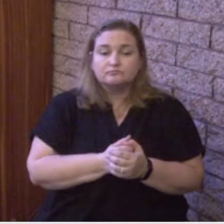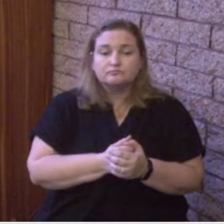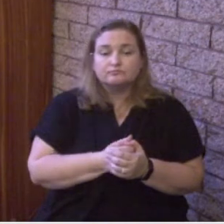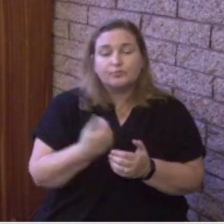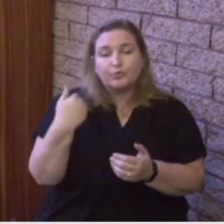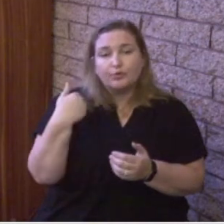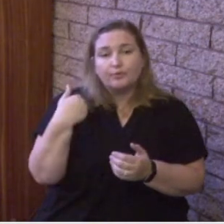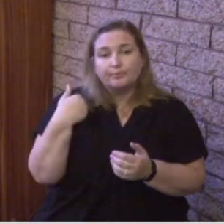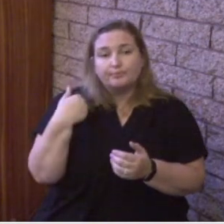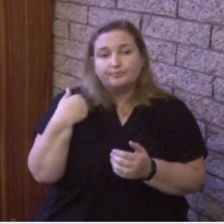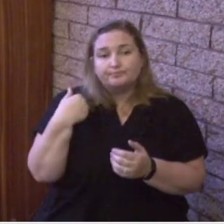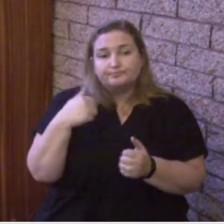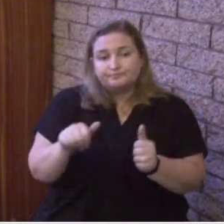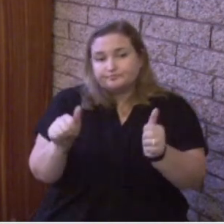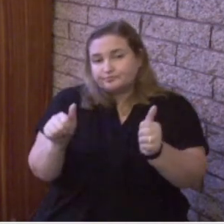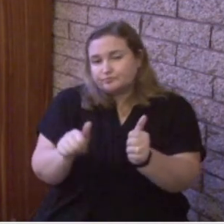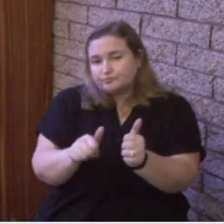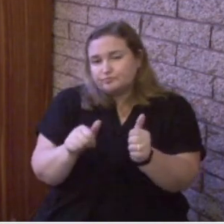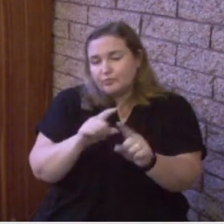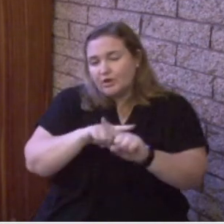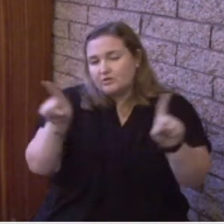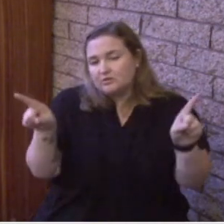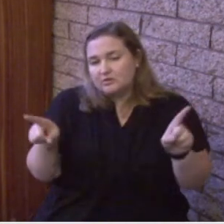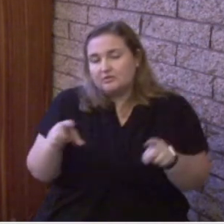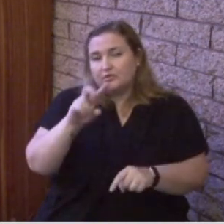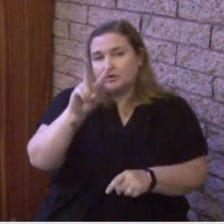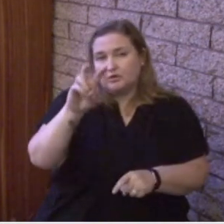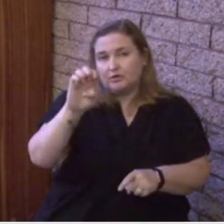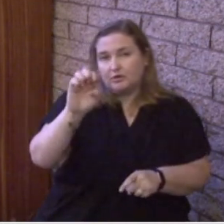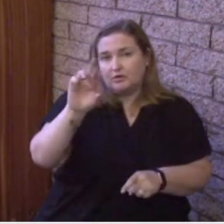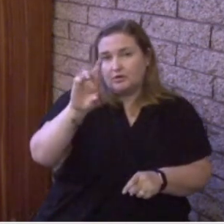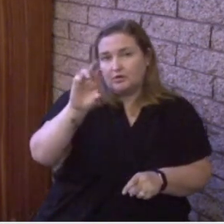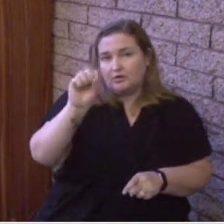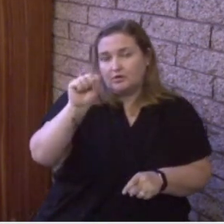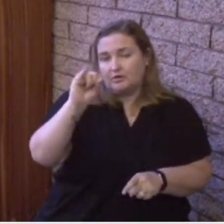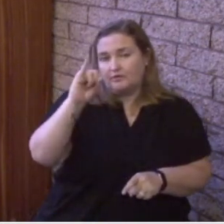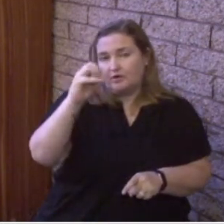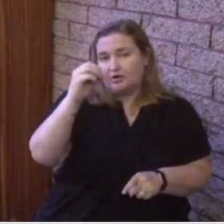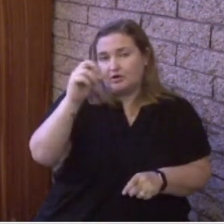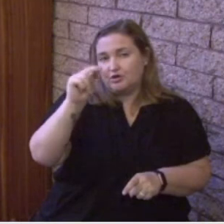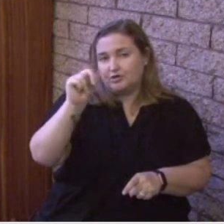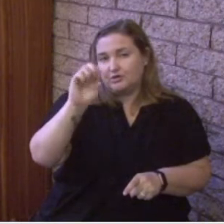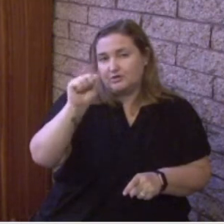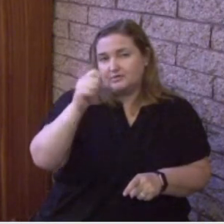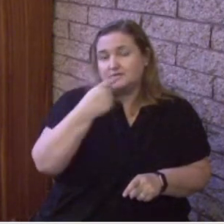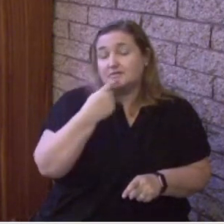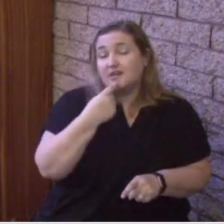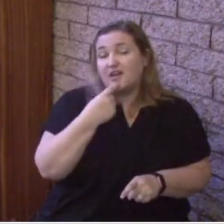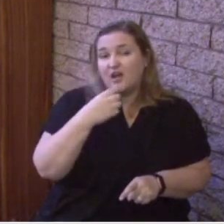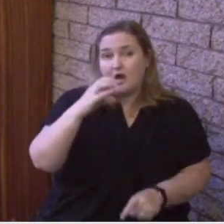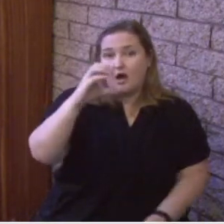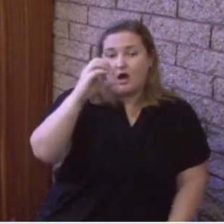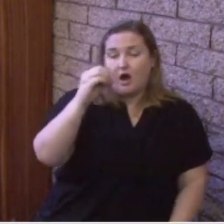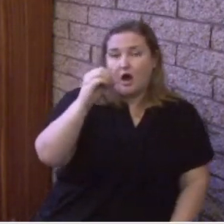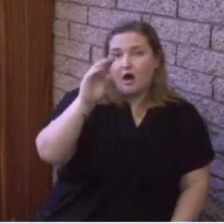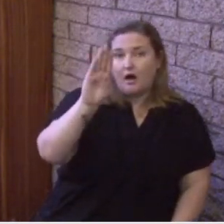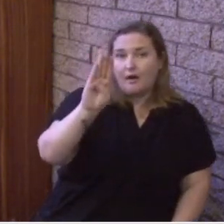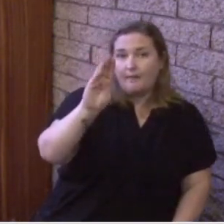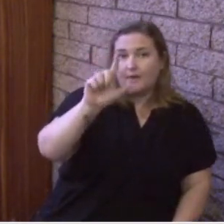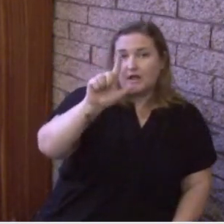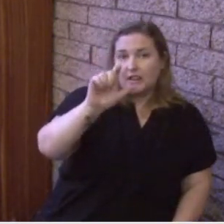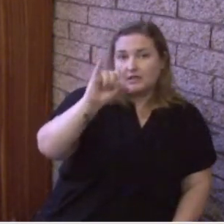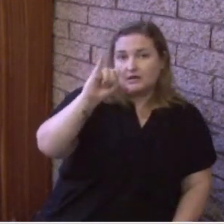Other versions of phrase this that say we have an obligation to God